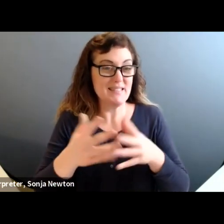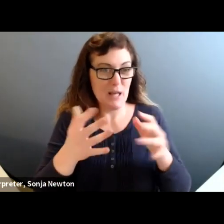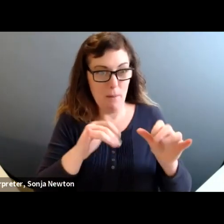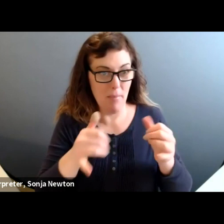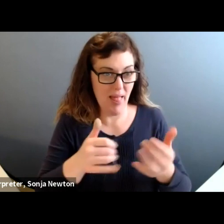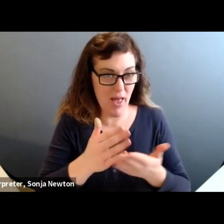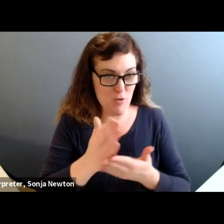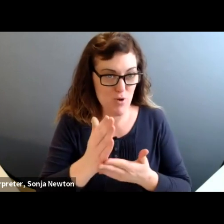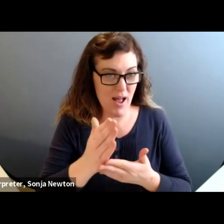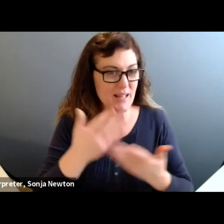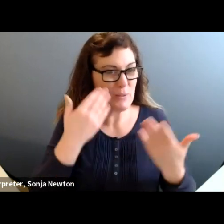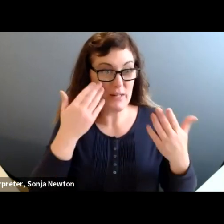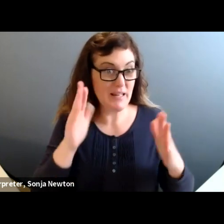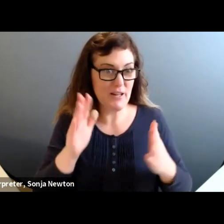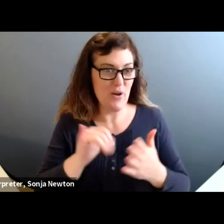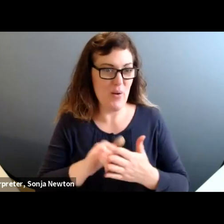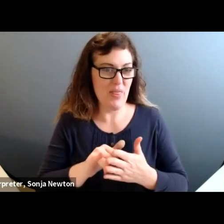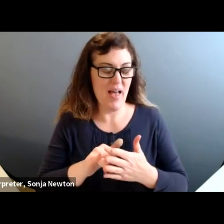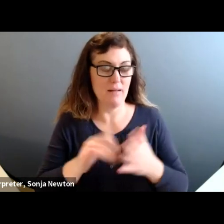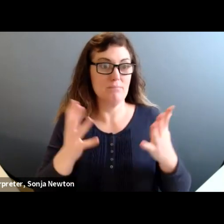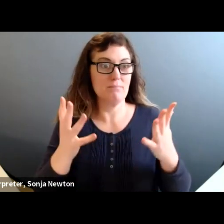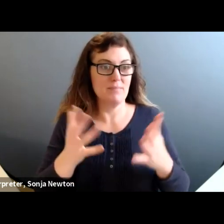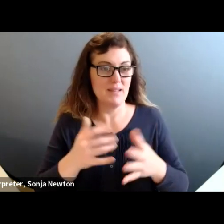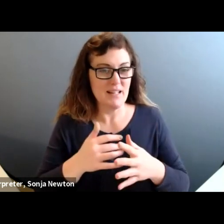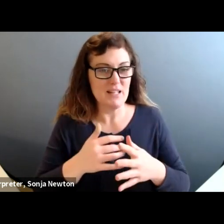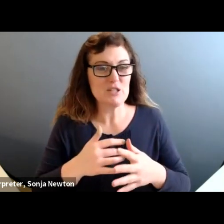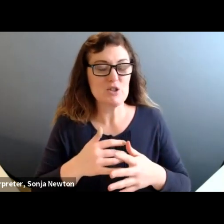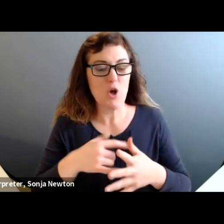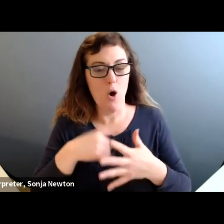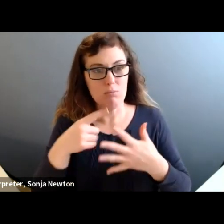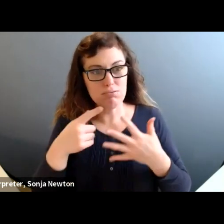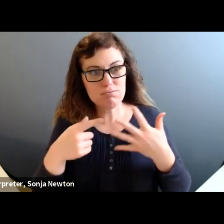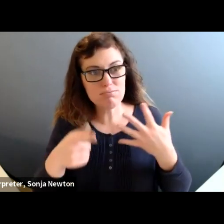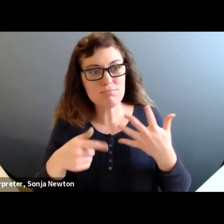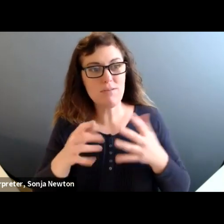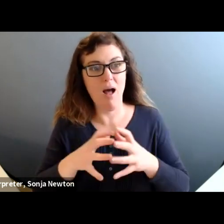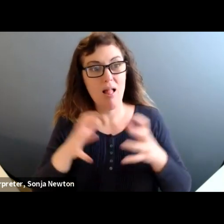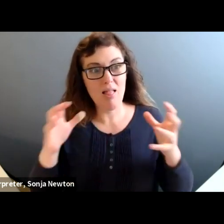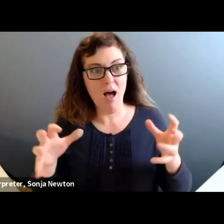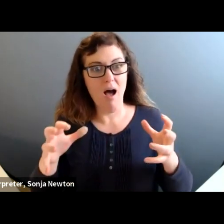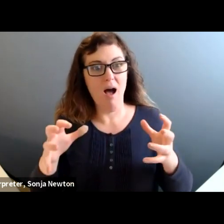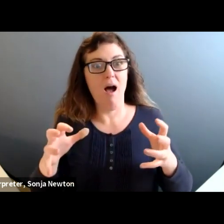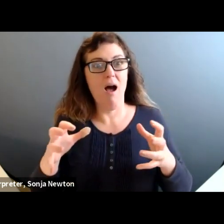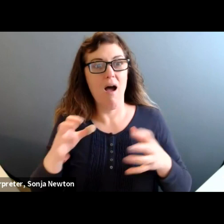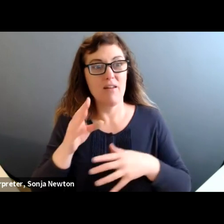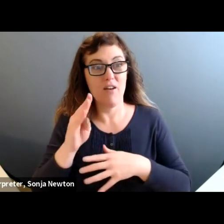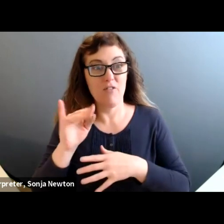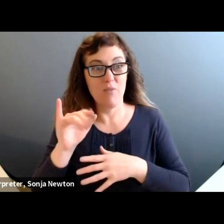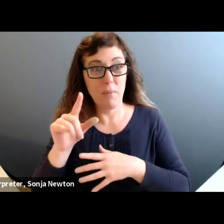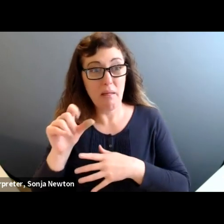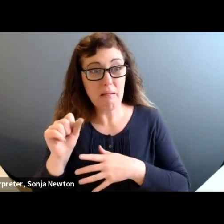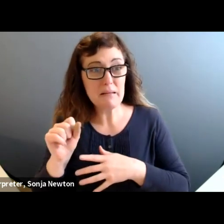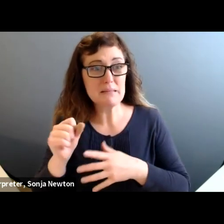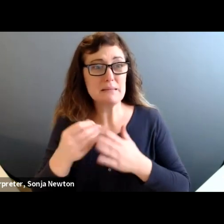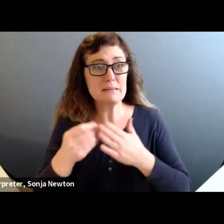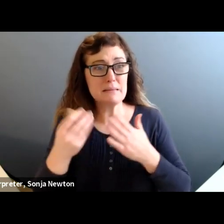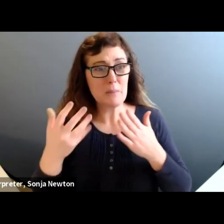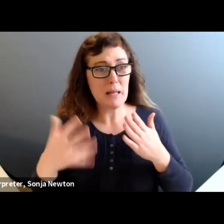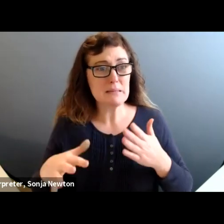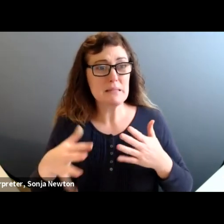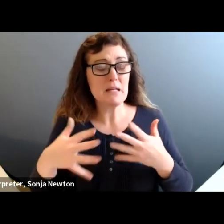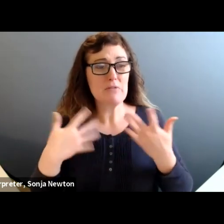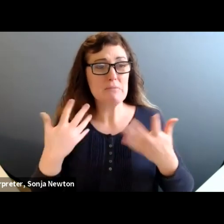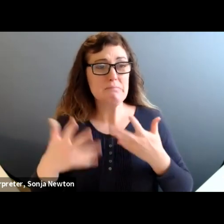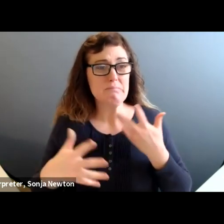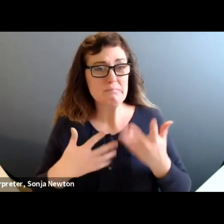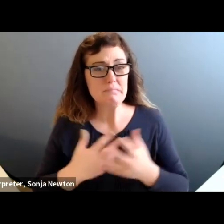the production. So, that presented a lot of expenses. So, we decided to really